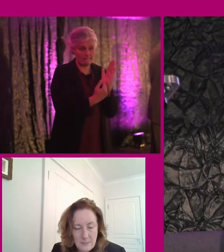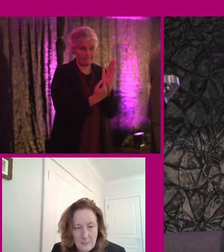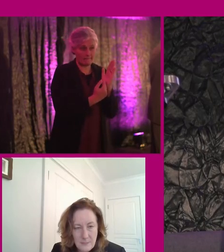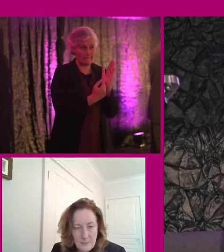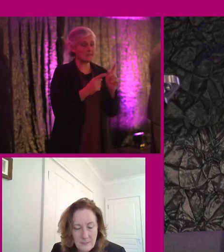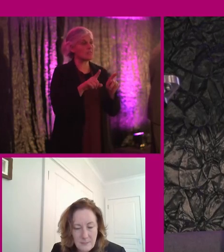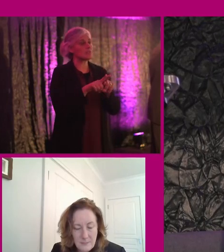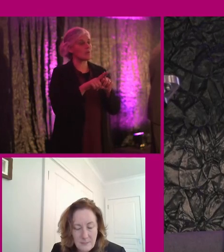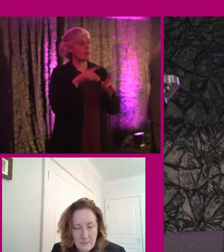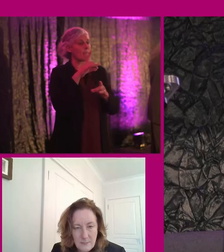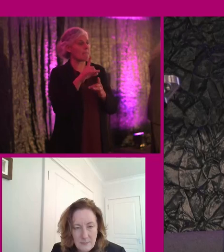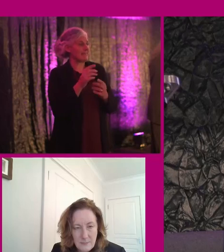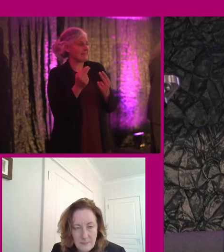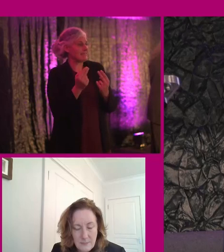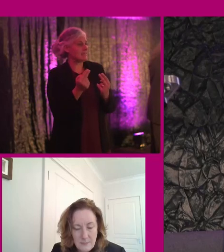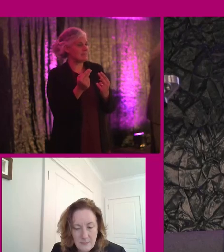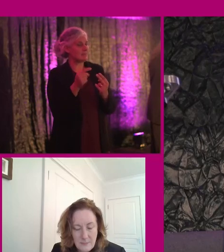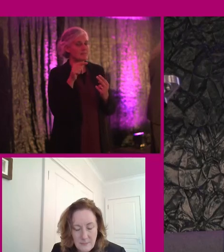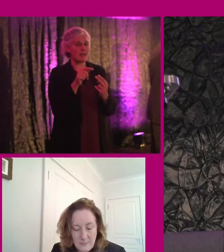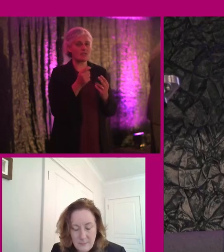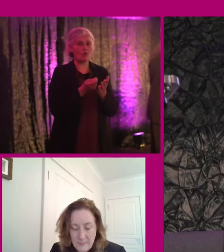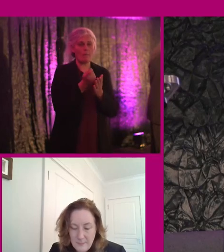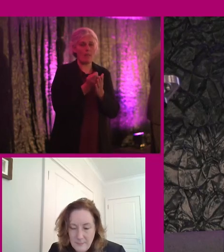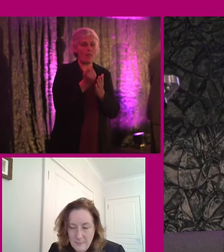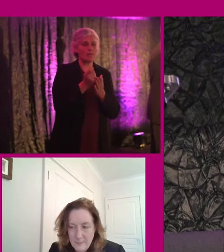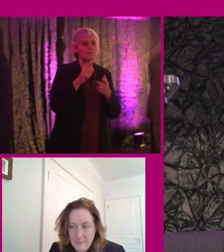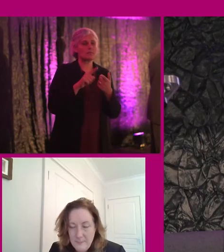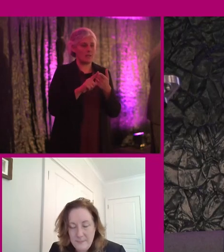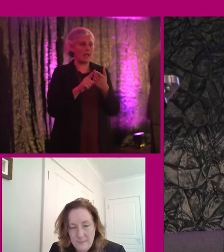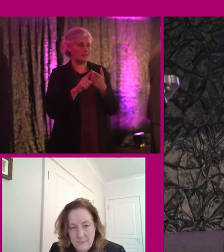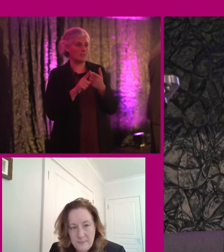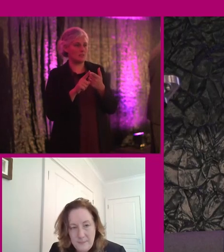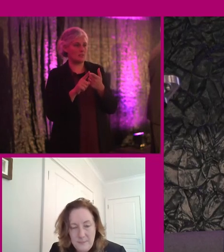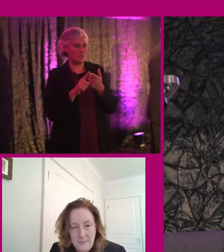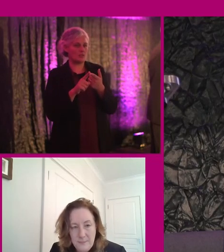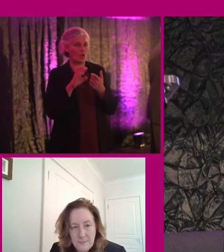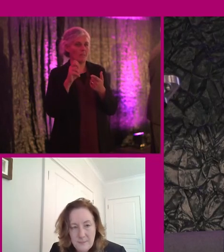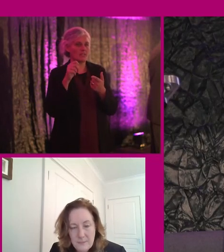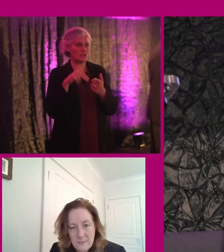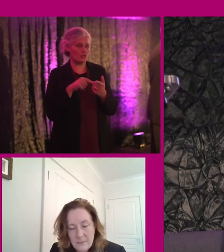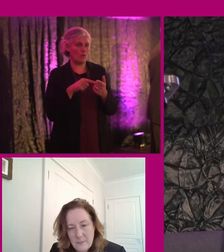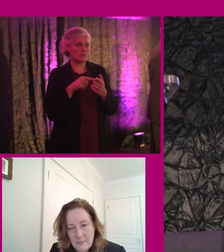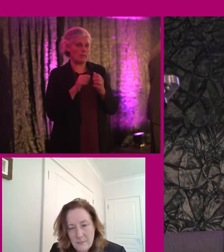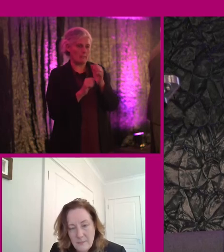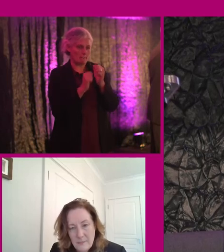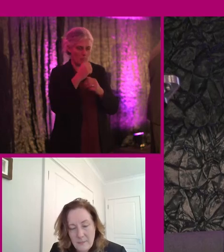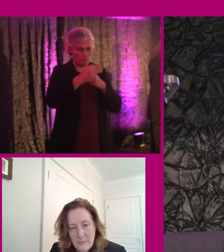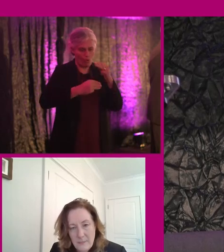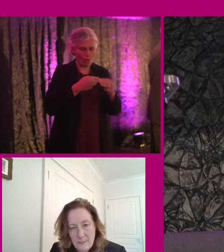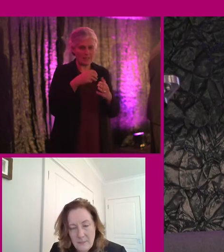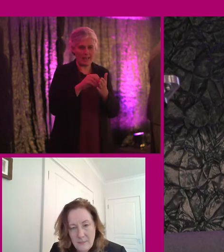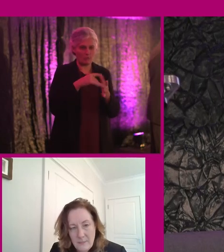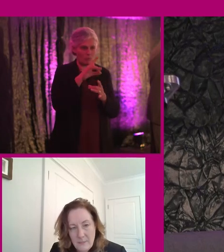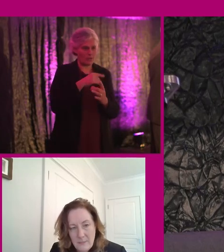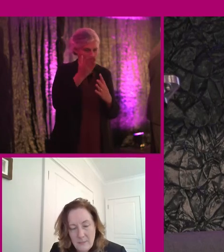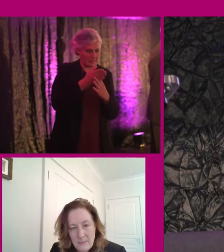also requiring that that complaints and redress mechanism is very clearly outlined in an accessible